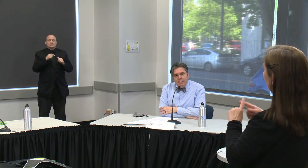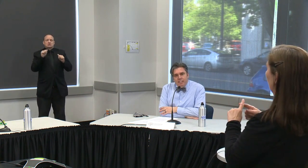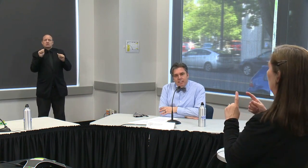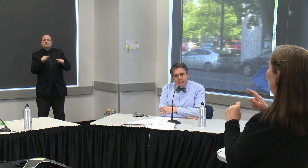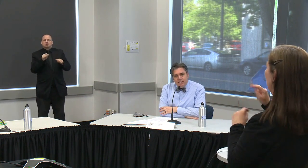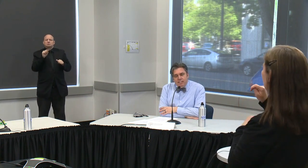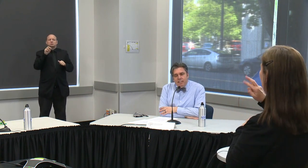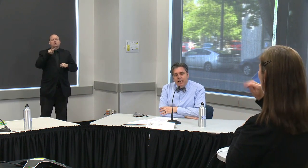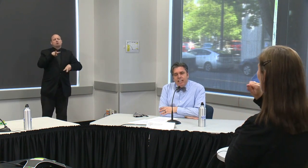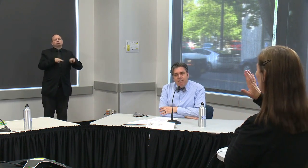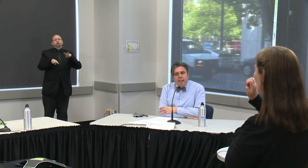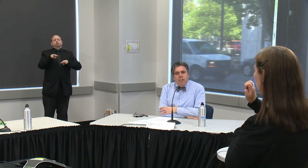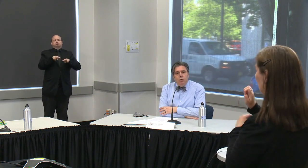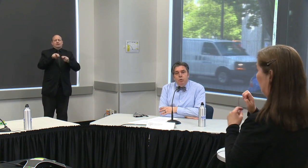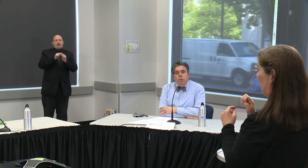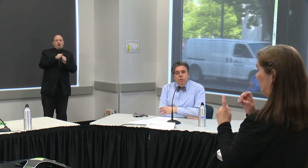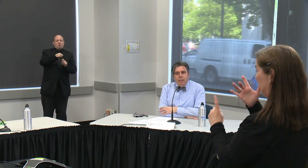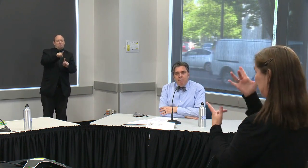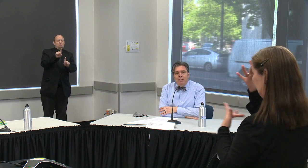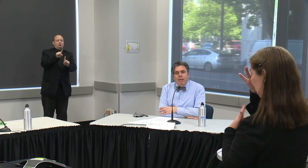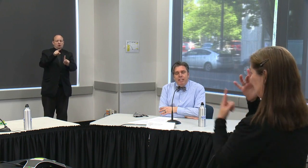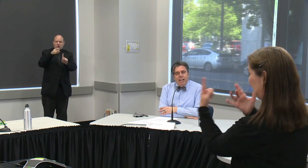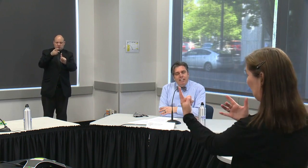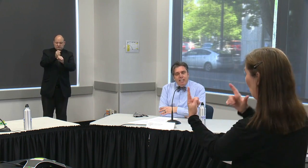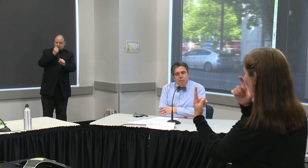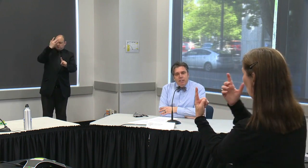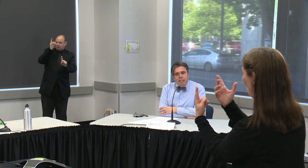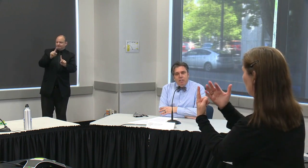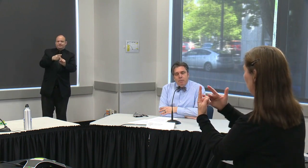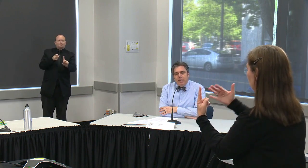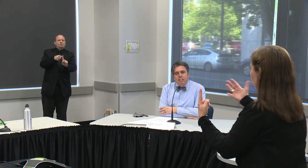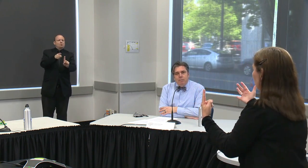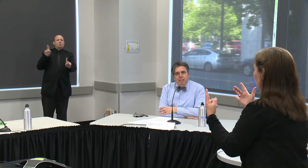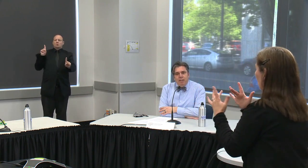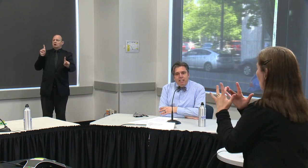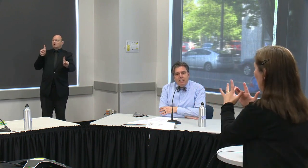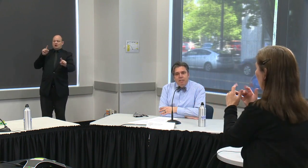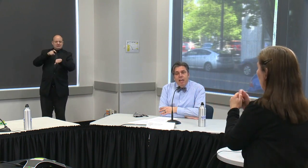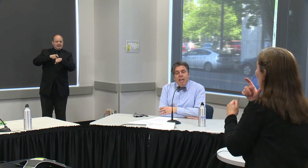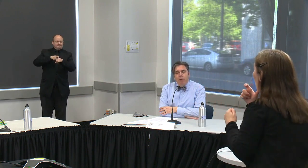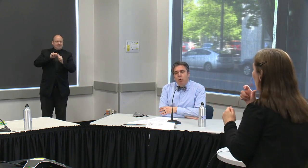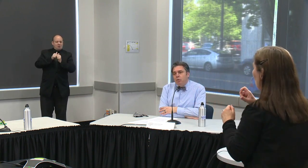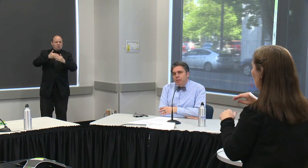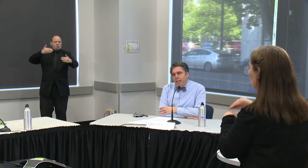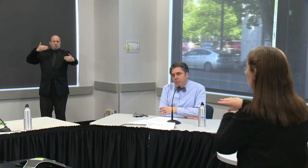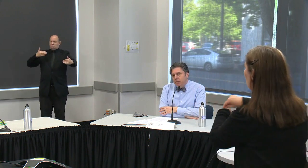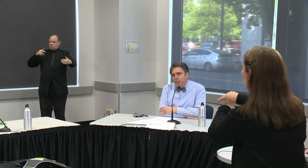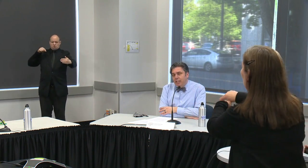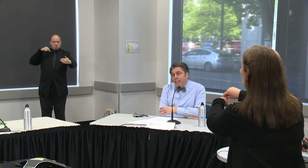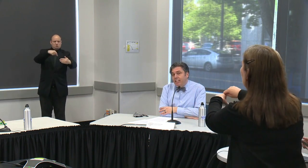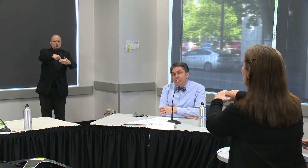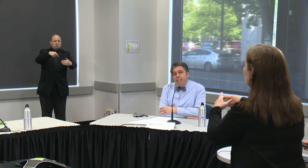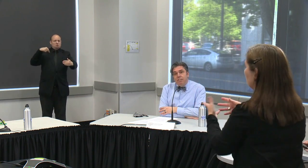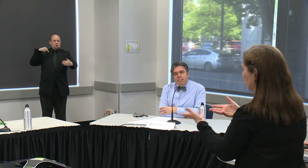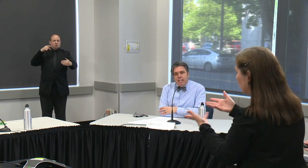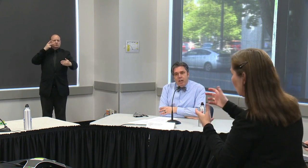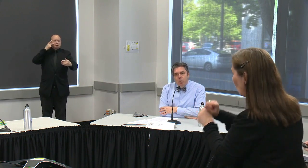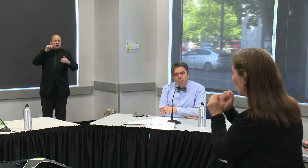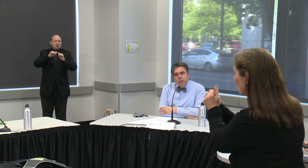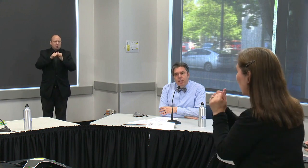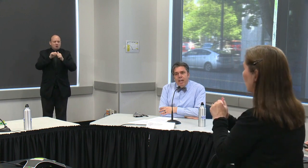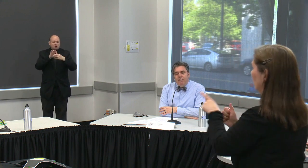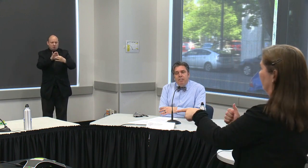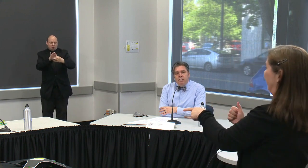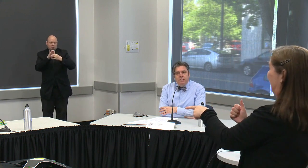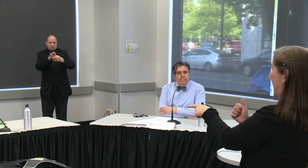everyone who has the disease identify who they may have been in contact with that could potentially be infected and work with them so that they can safely stay